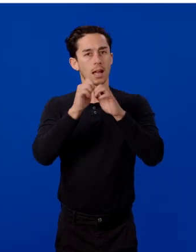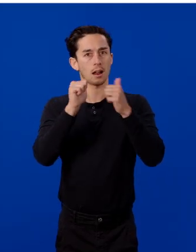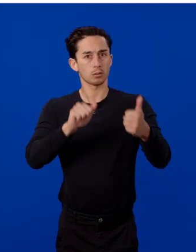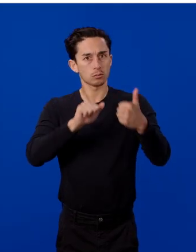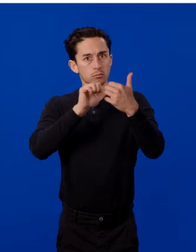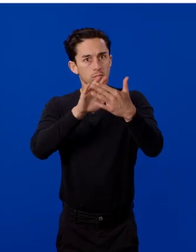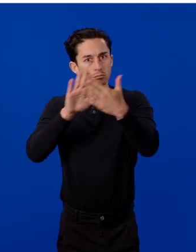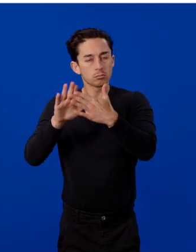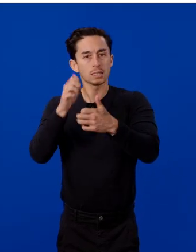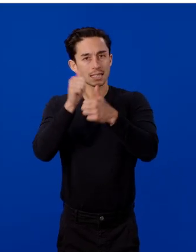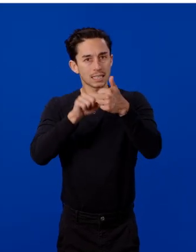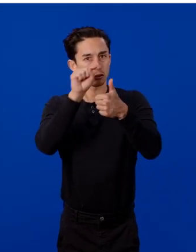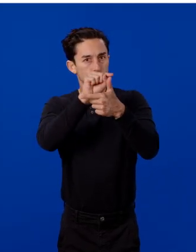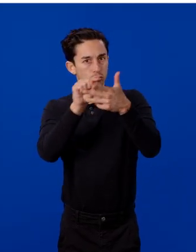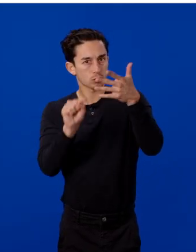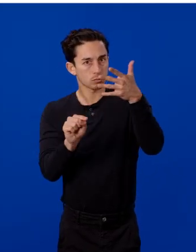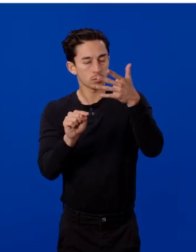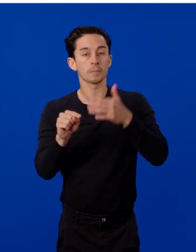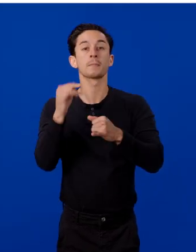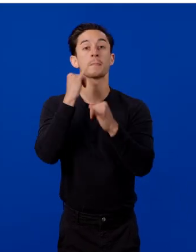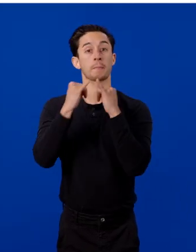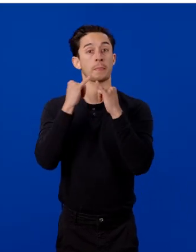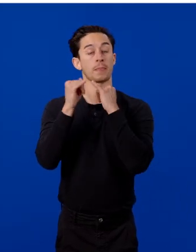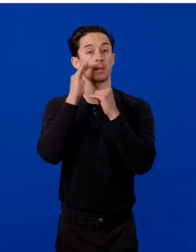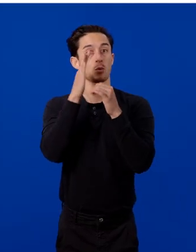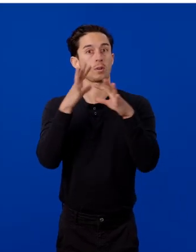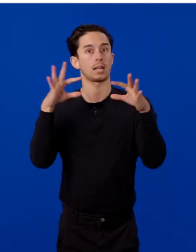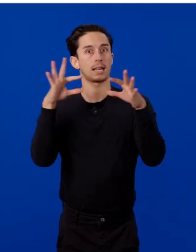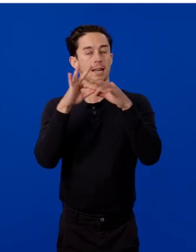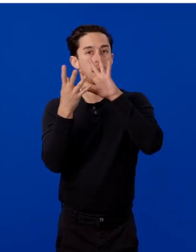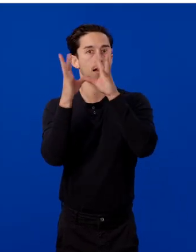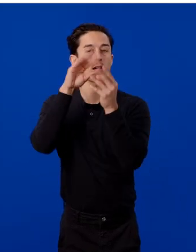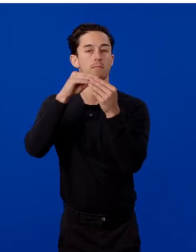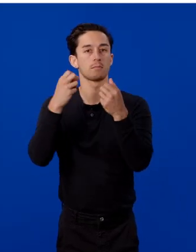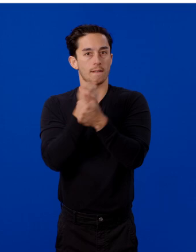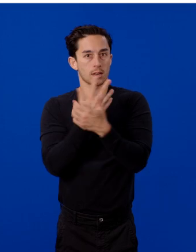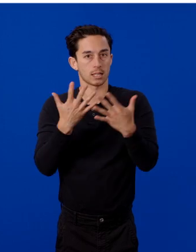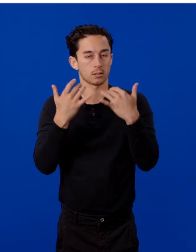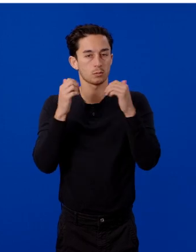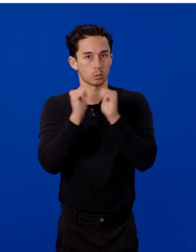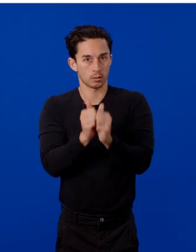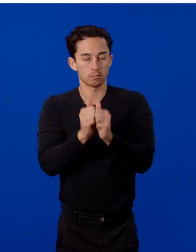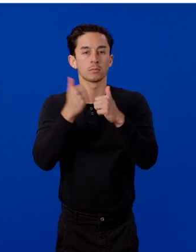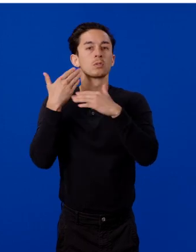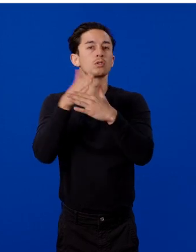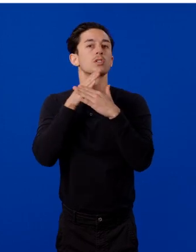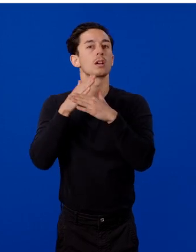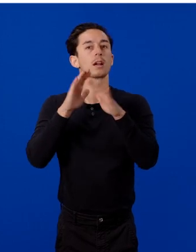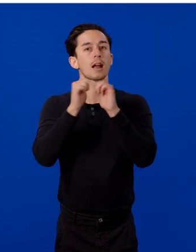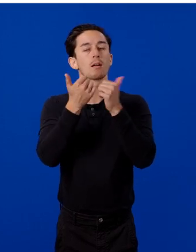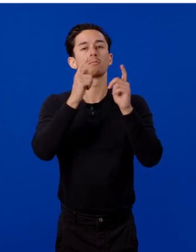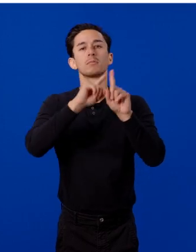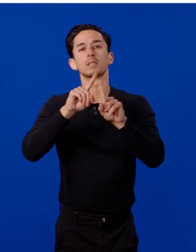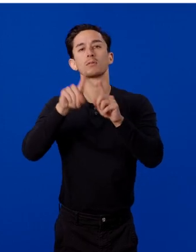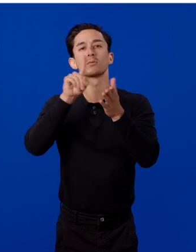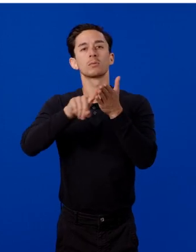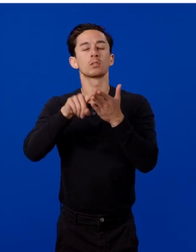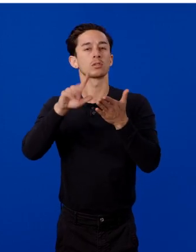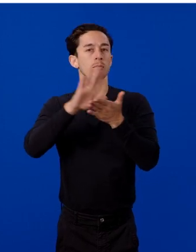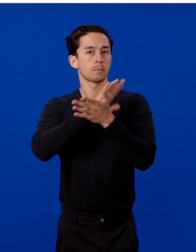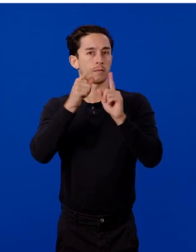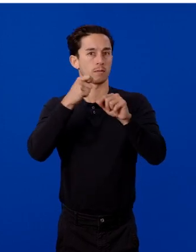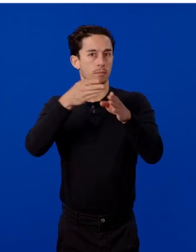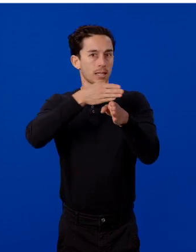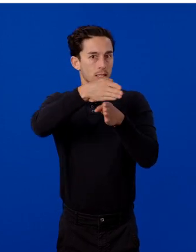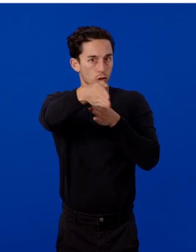them one by one. Finally, I'll connect it all together and share how different research papers from the industry